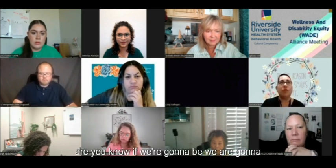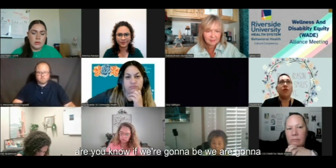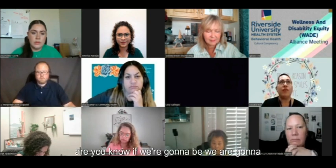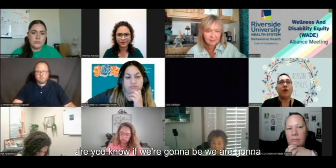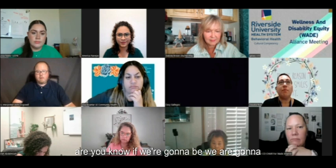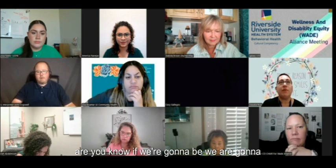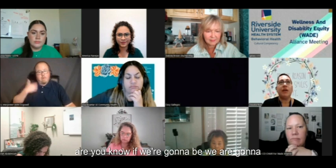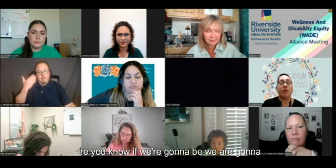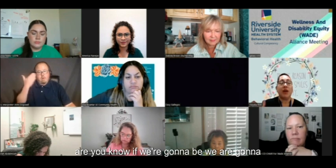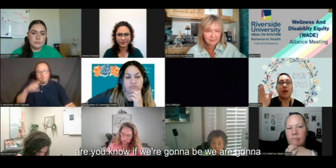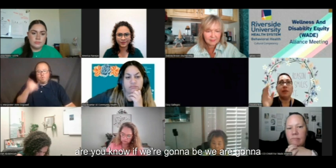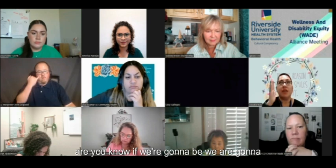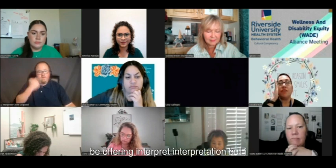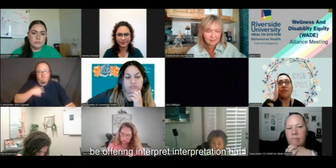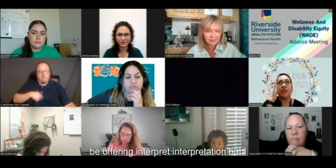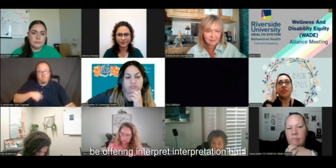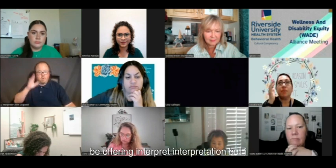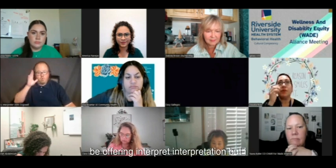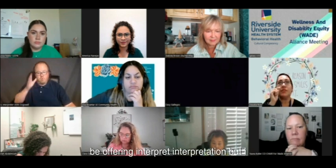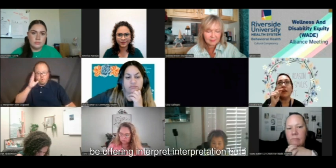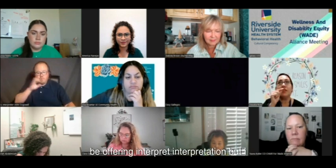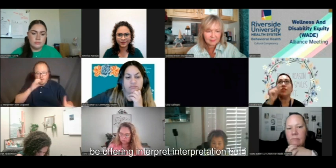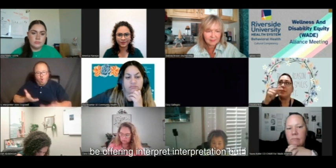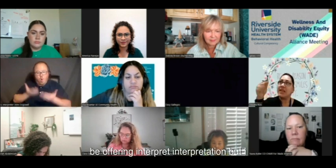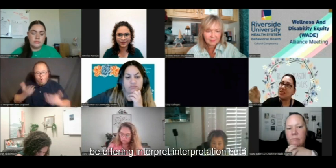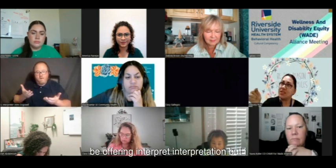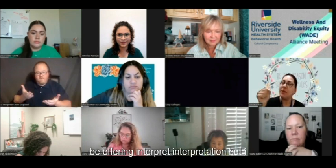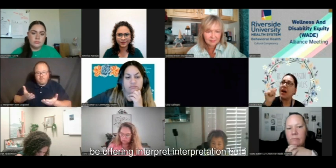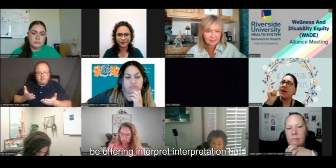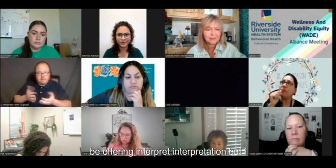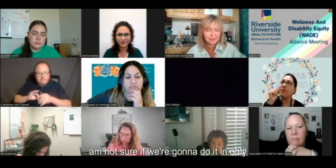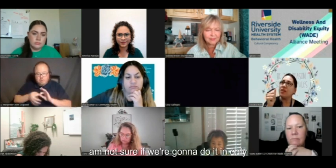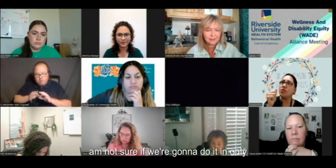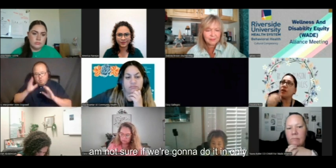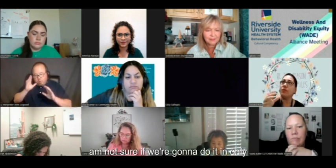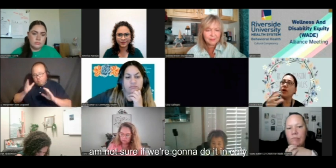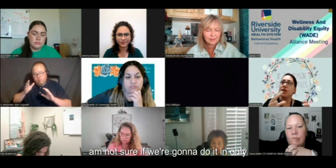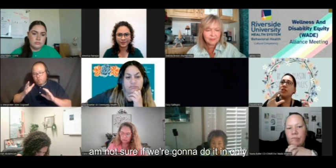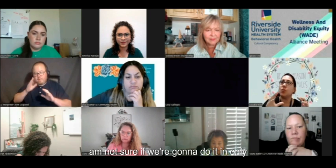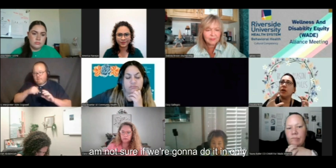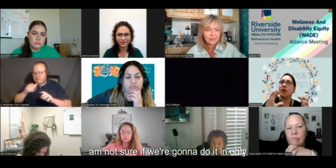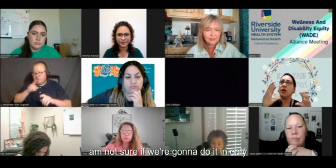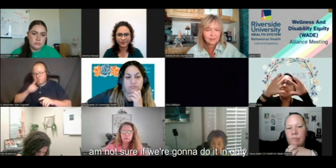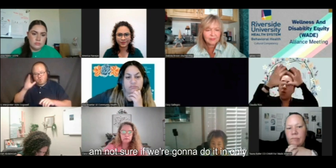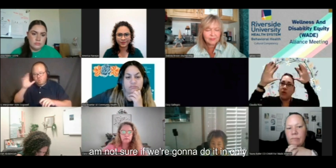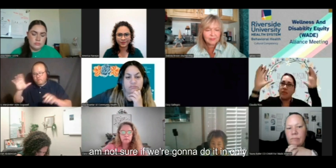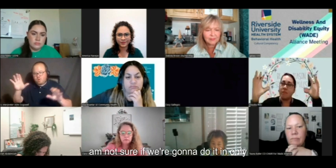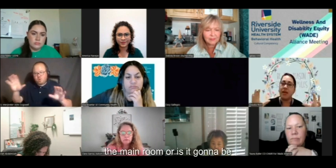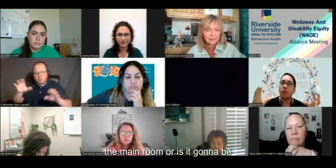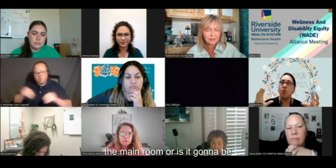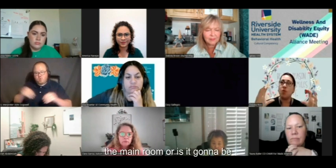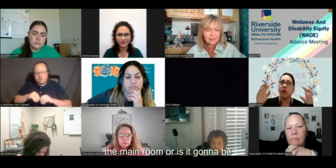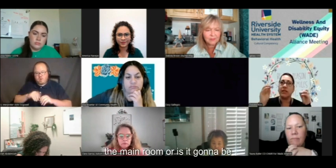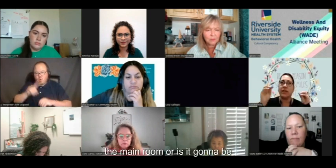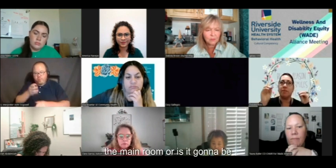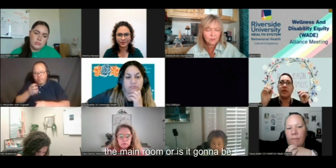I don't know if we're going to be, we are going to be offering interpret, interpretation, but I am not sure if we're going to do it in only